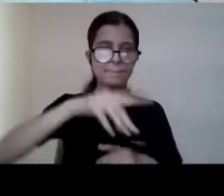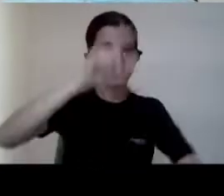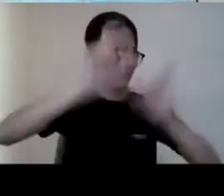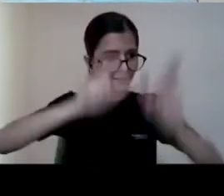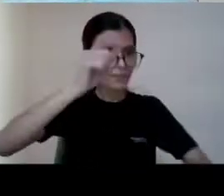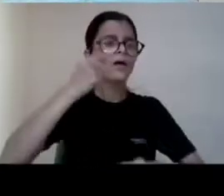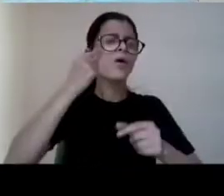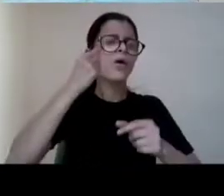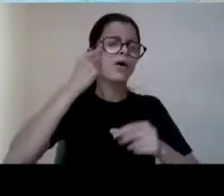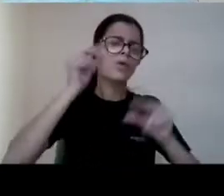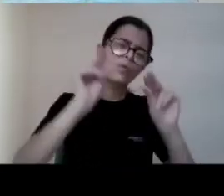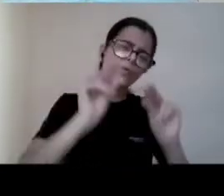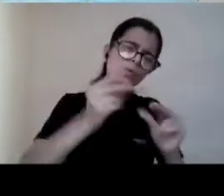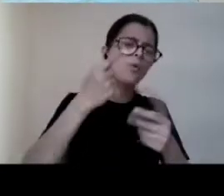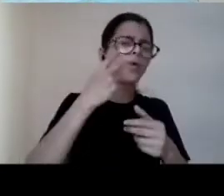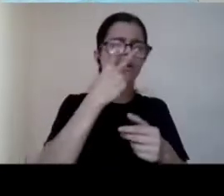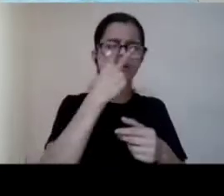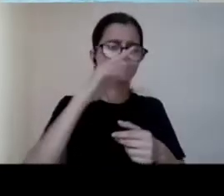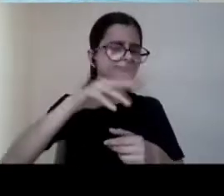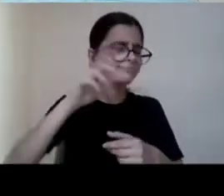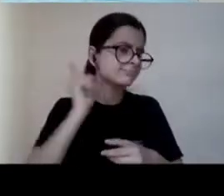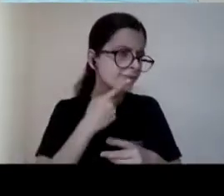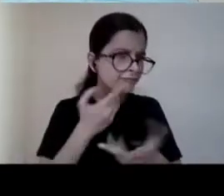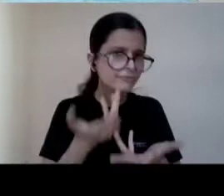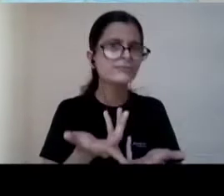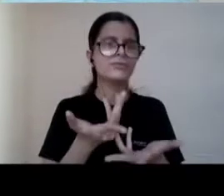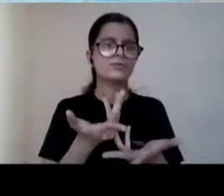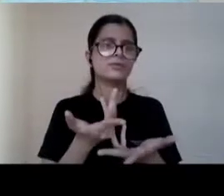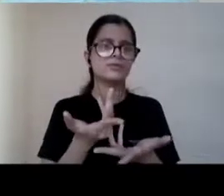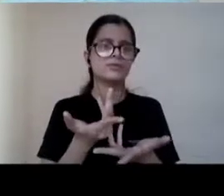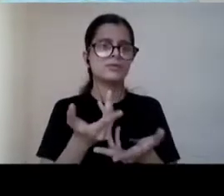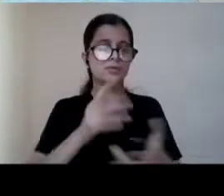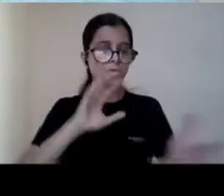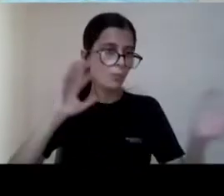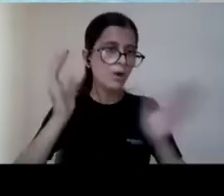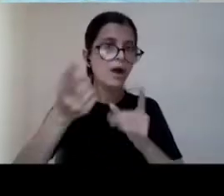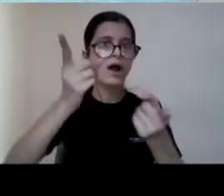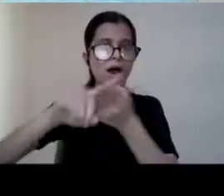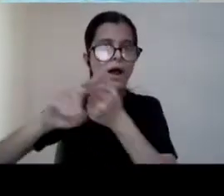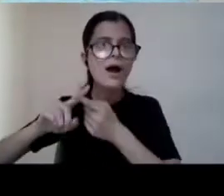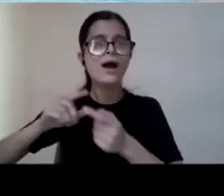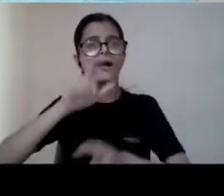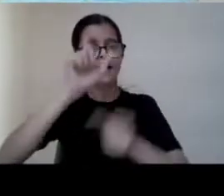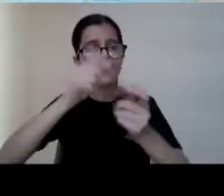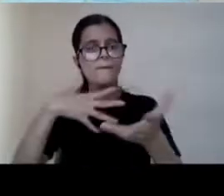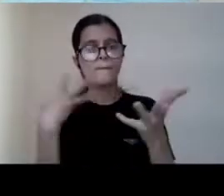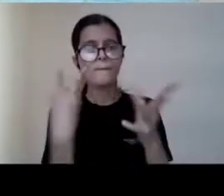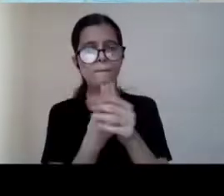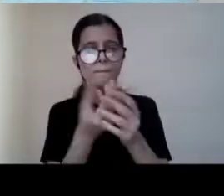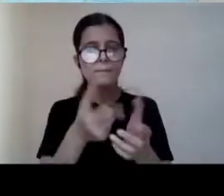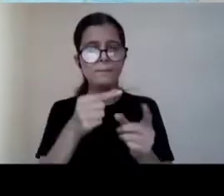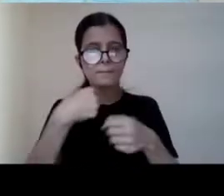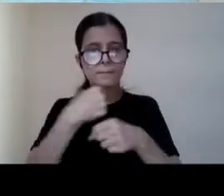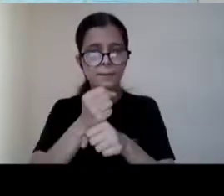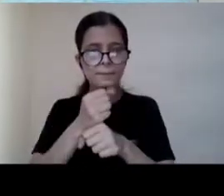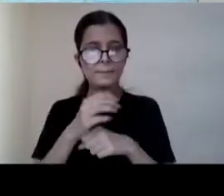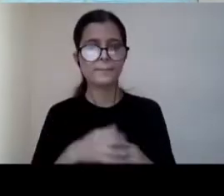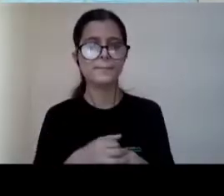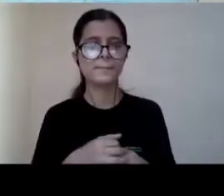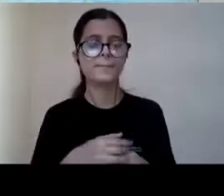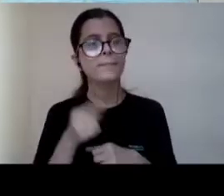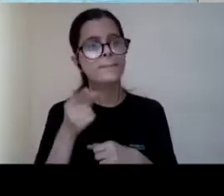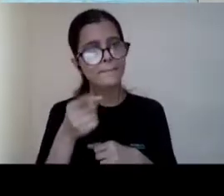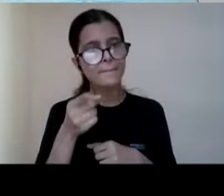low vision or deafblind persons in the world and so that is where this treaty